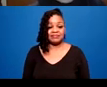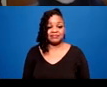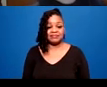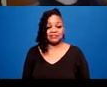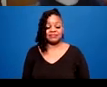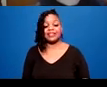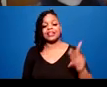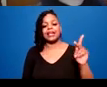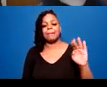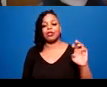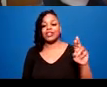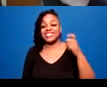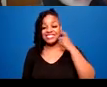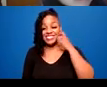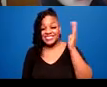today,